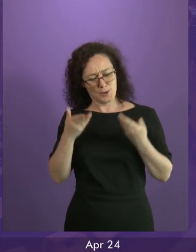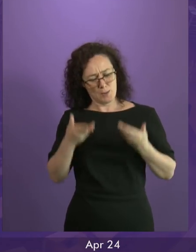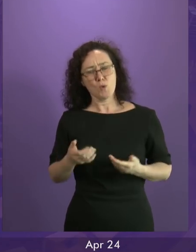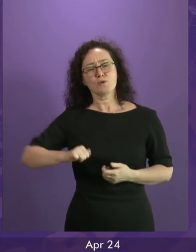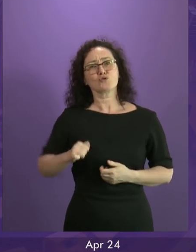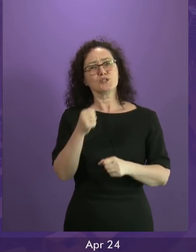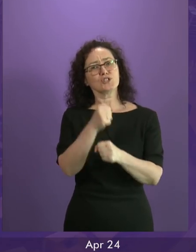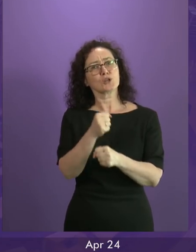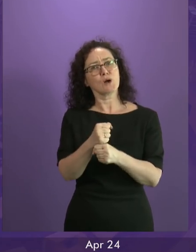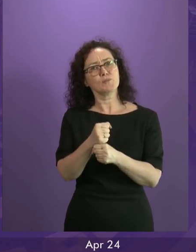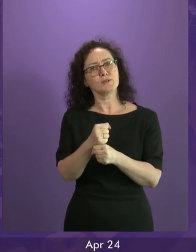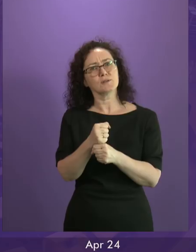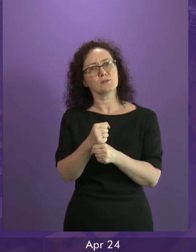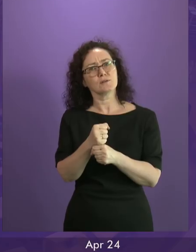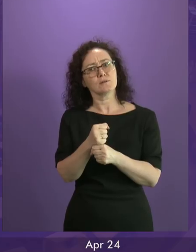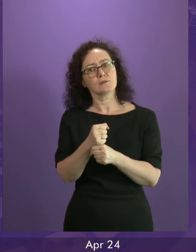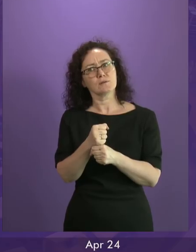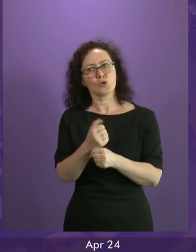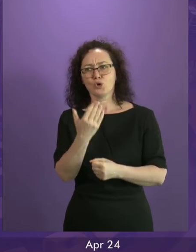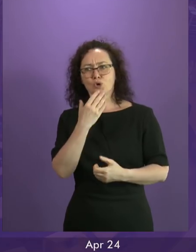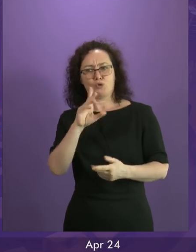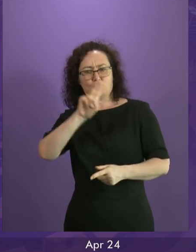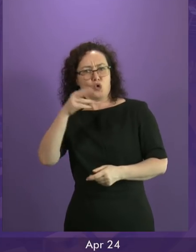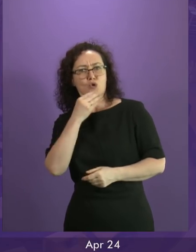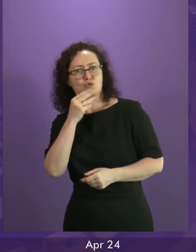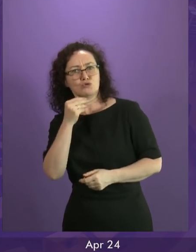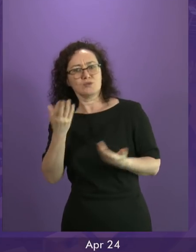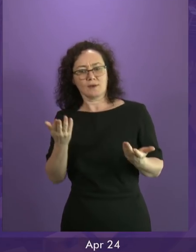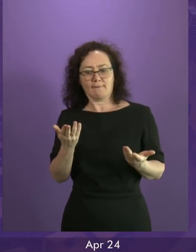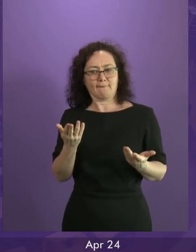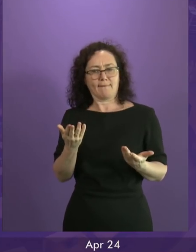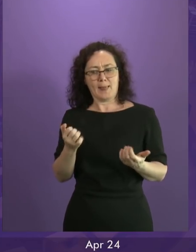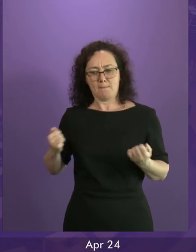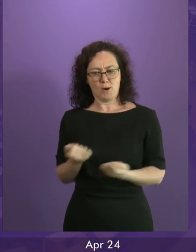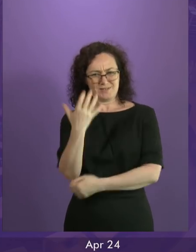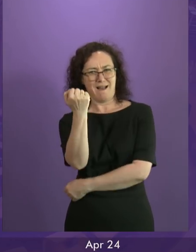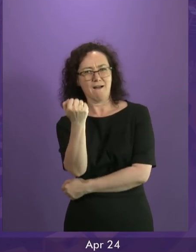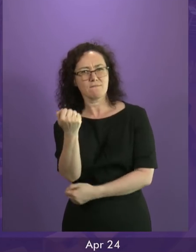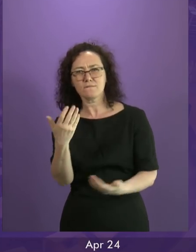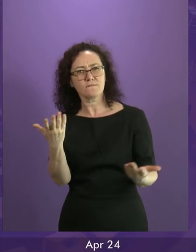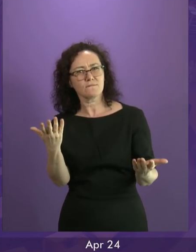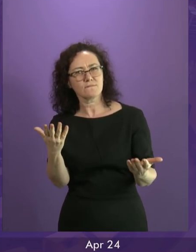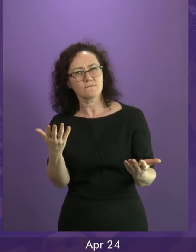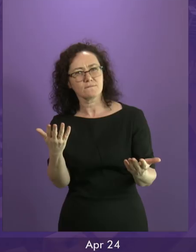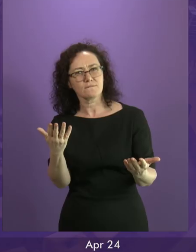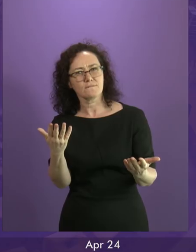has, for example, handing back welfare powers to the DWP, how can the First Minister